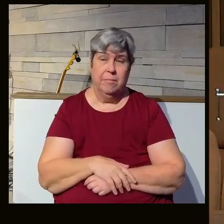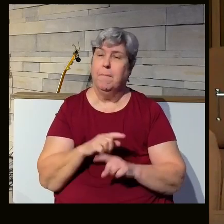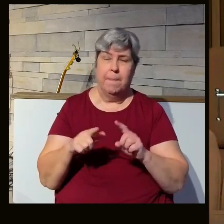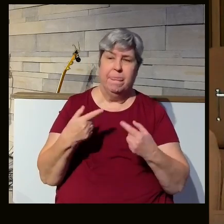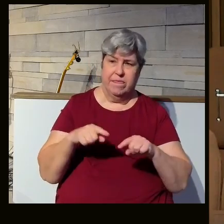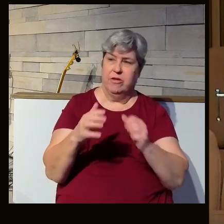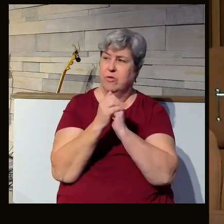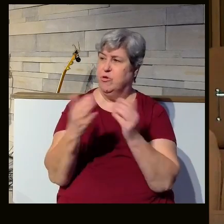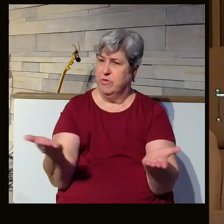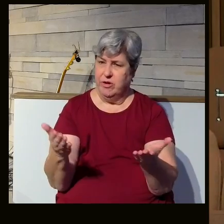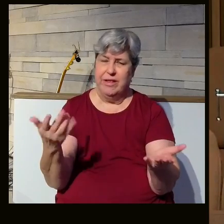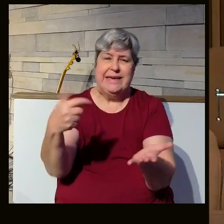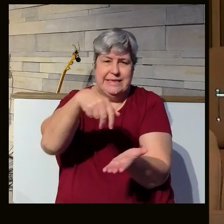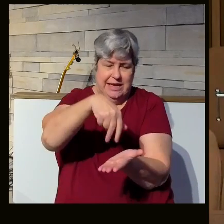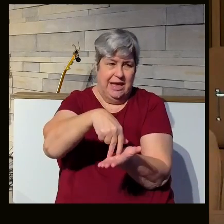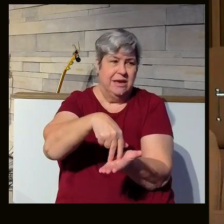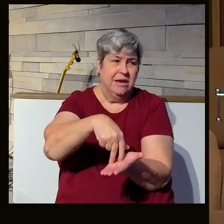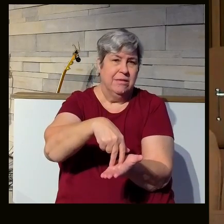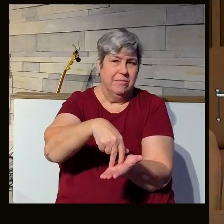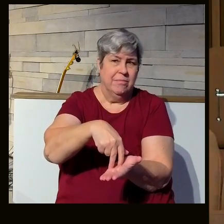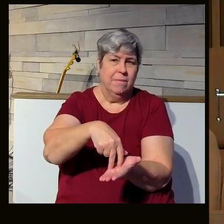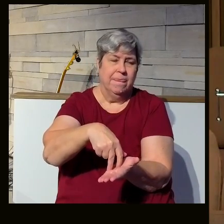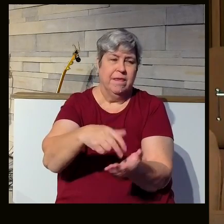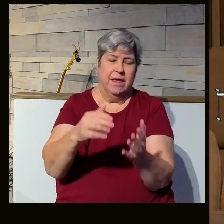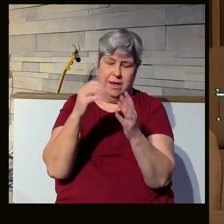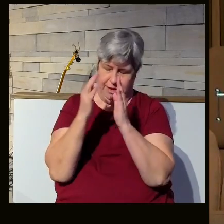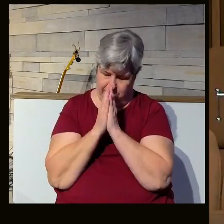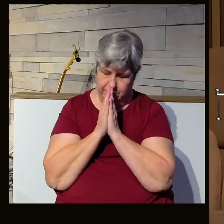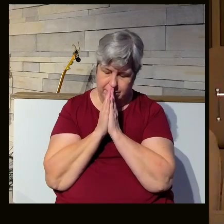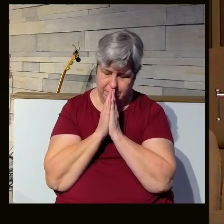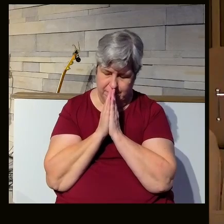But in our worship center right now, let's stand. Let's bow.